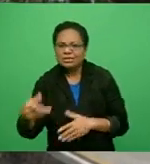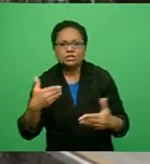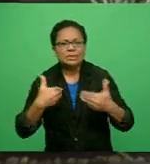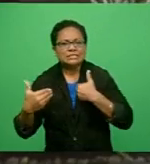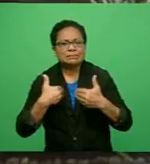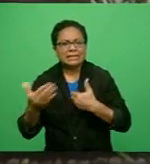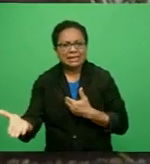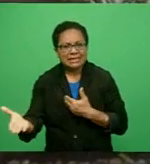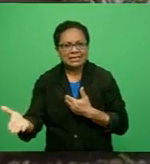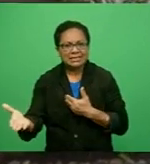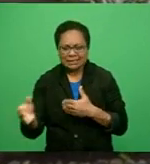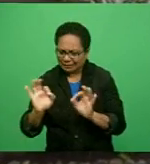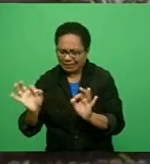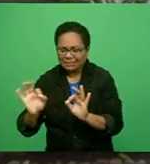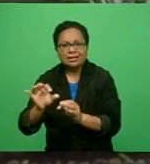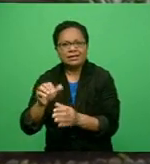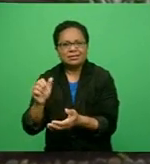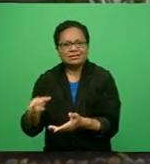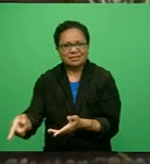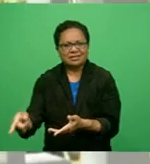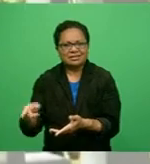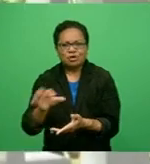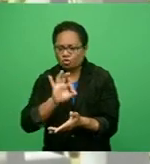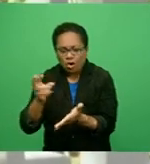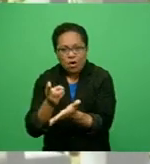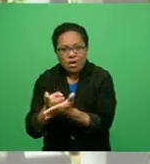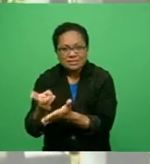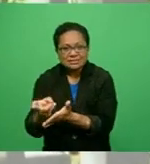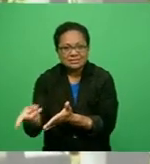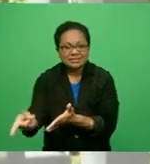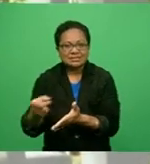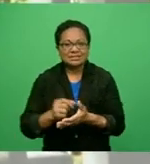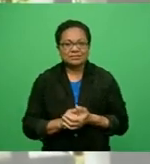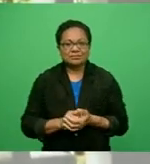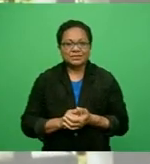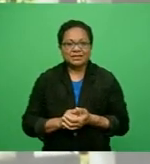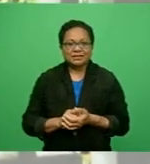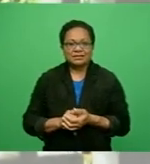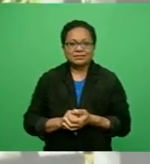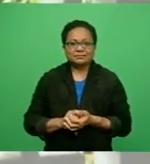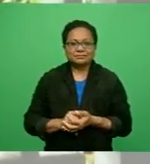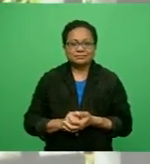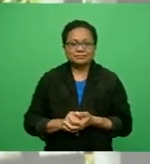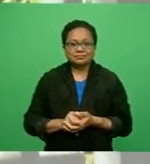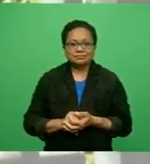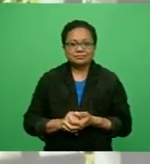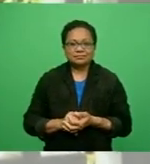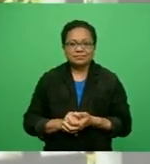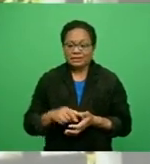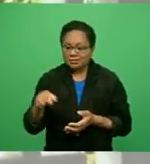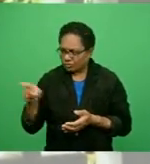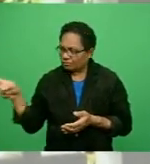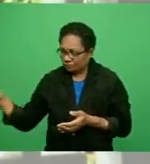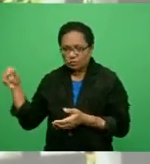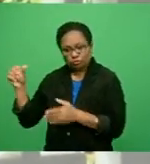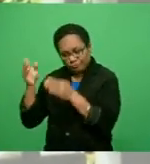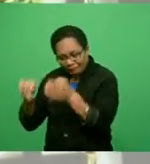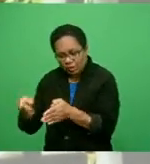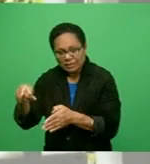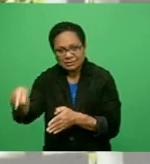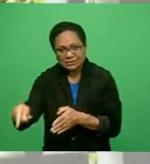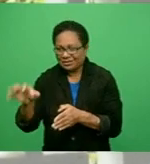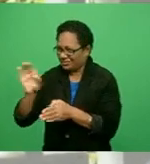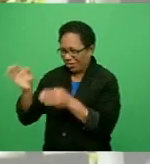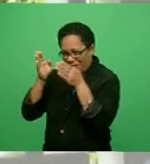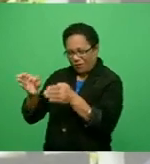good governance at U.S.P. However, for the management and the governance at U.S.P. to do the same is acceptable